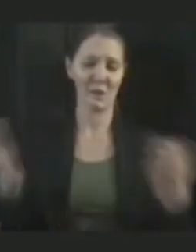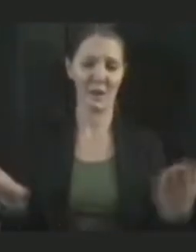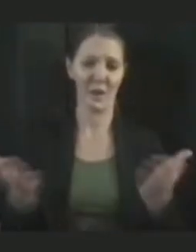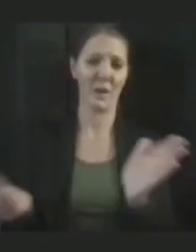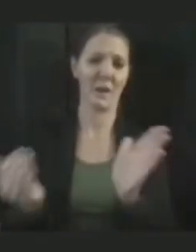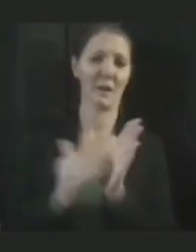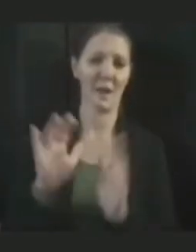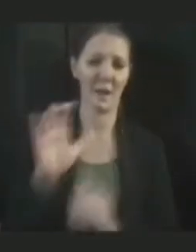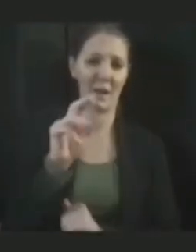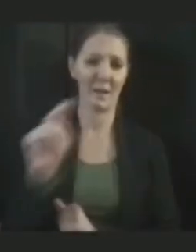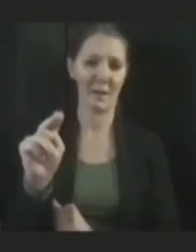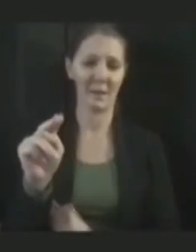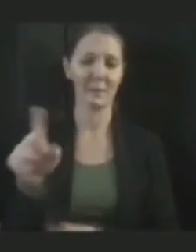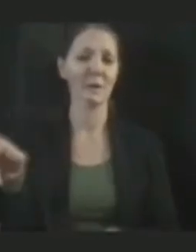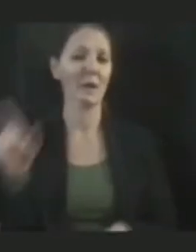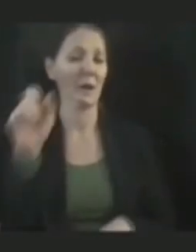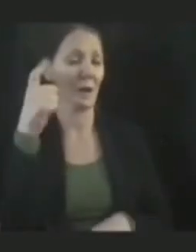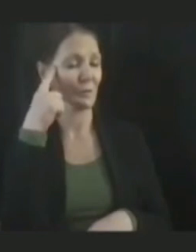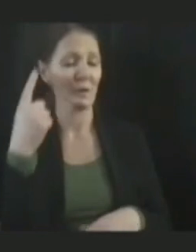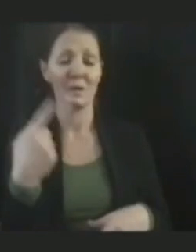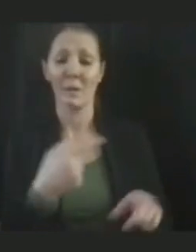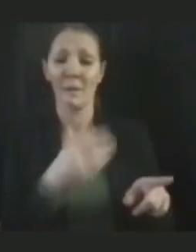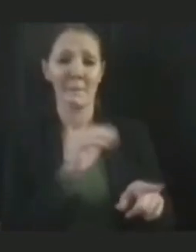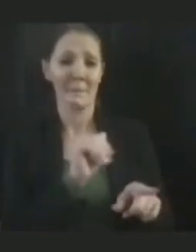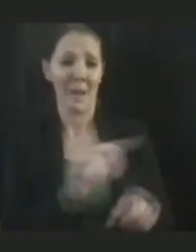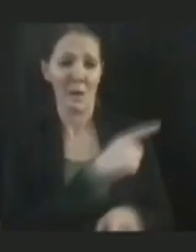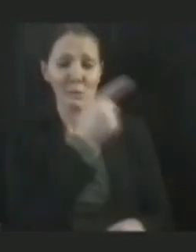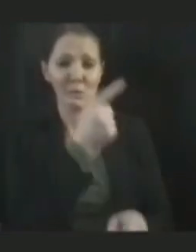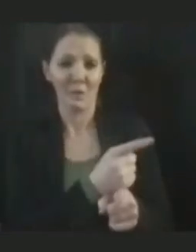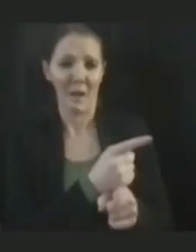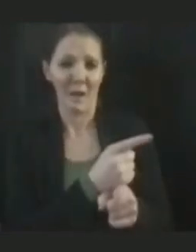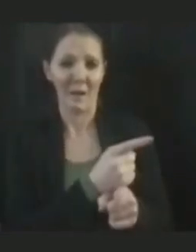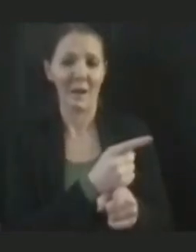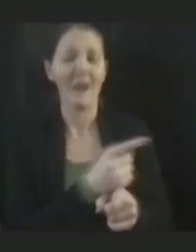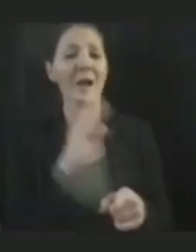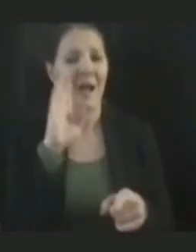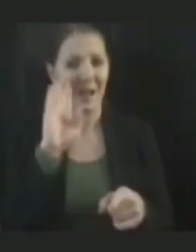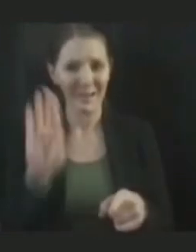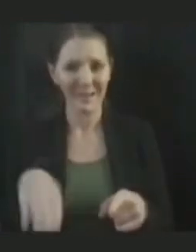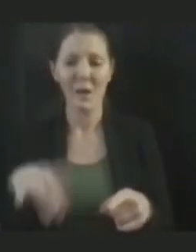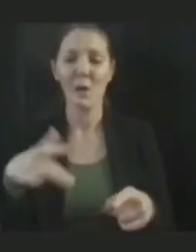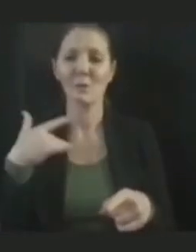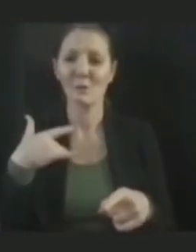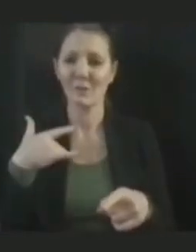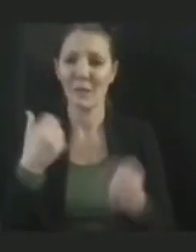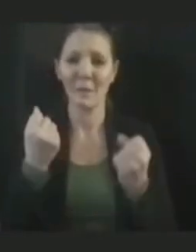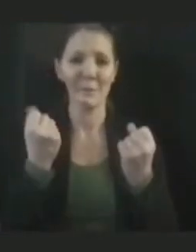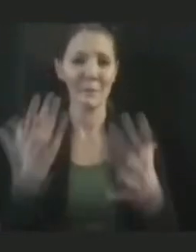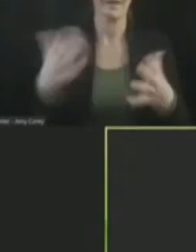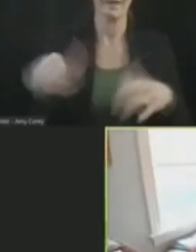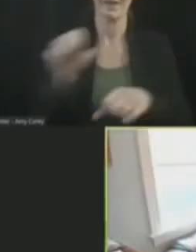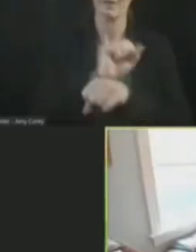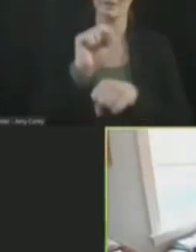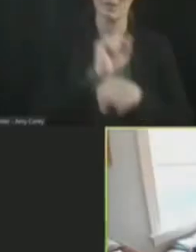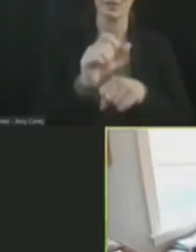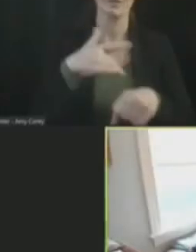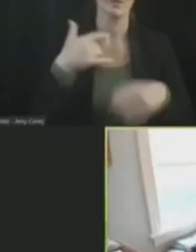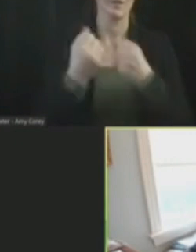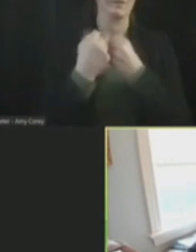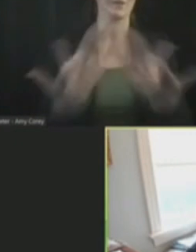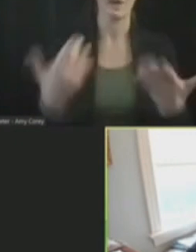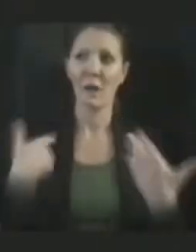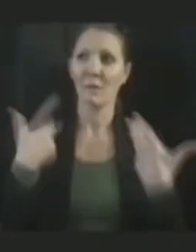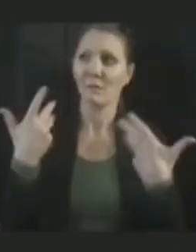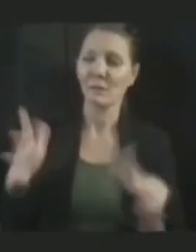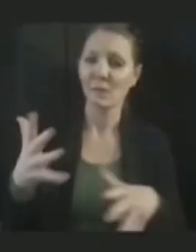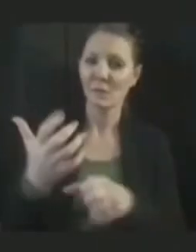I think Matt said it really well. Okay. There is a little exhaustion factor and my gosh, I got my two shots. I thought I was on